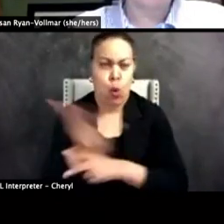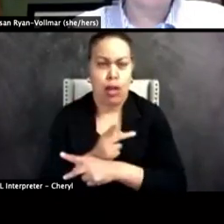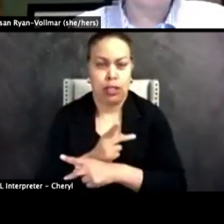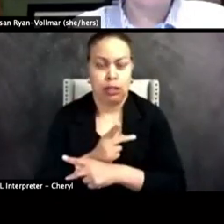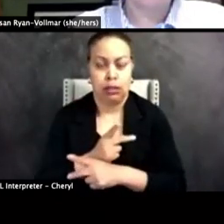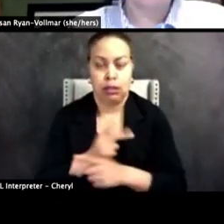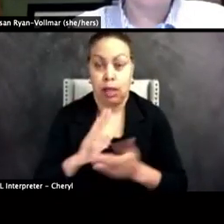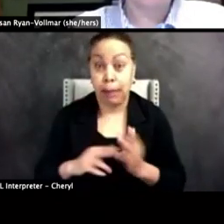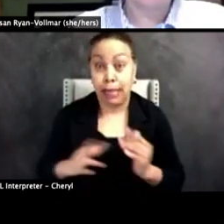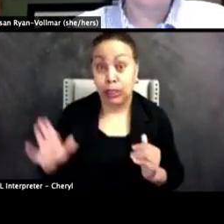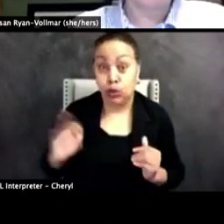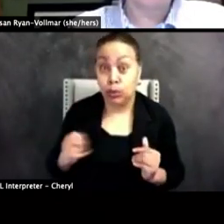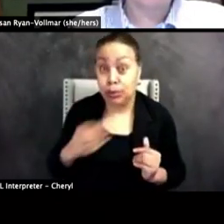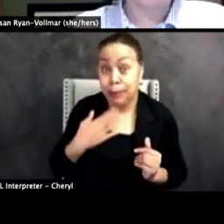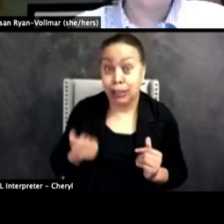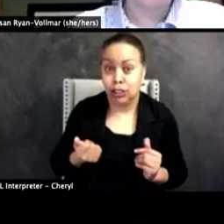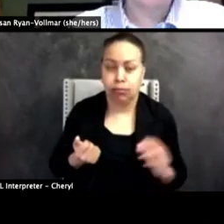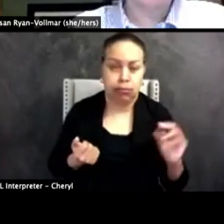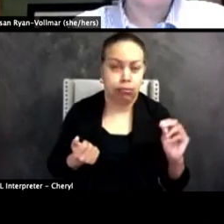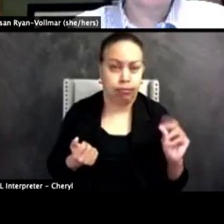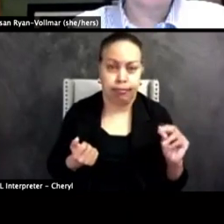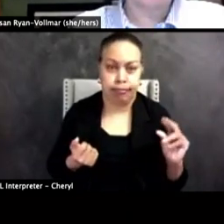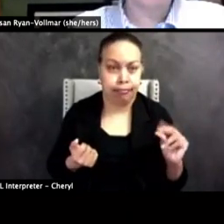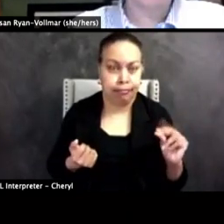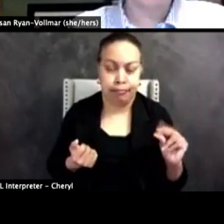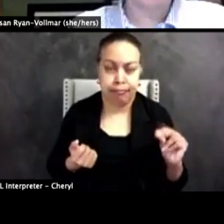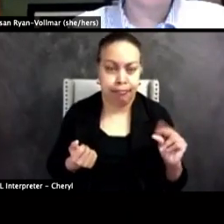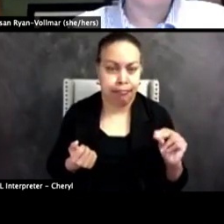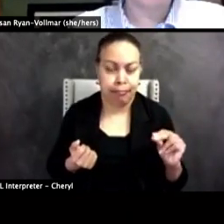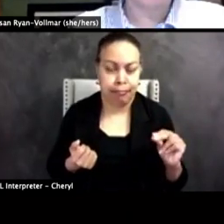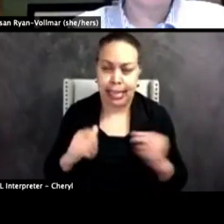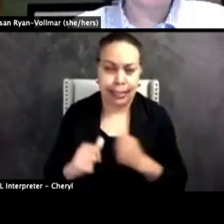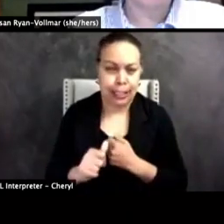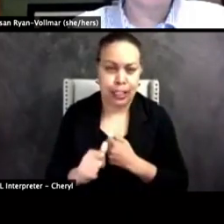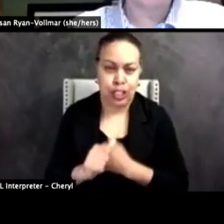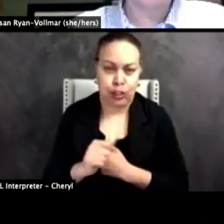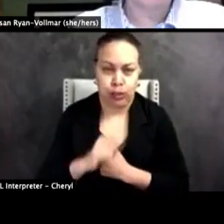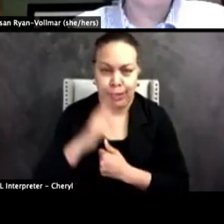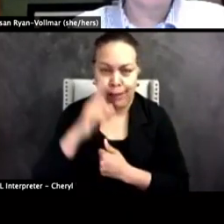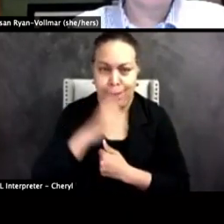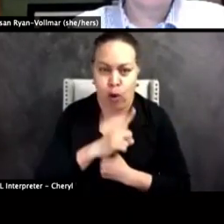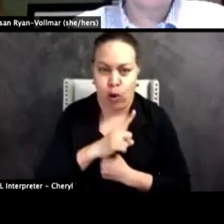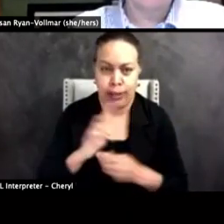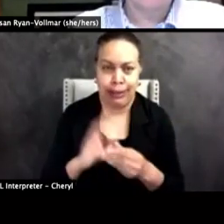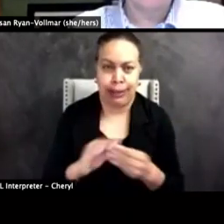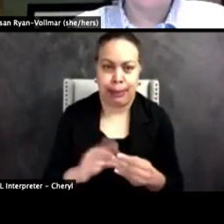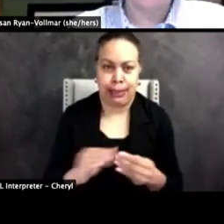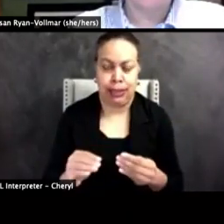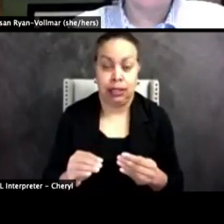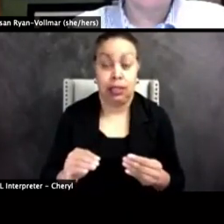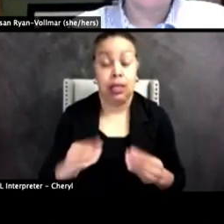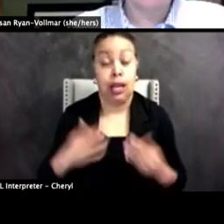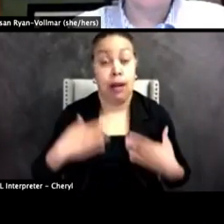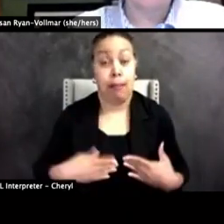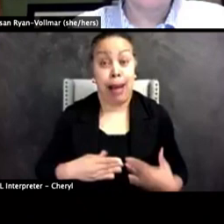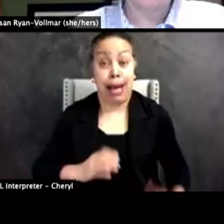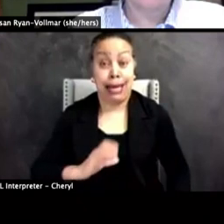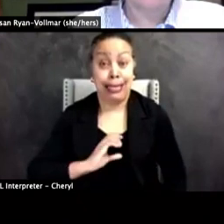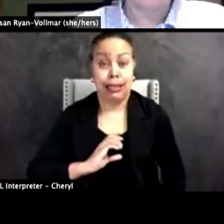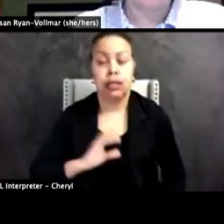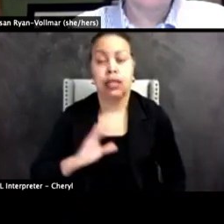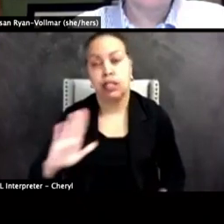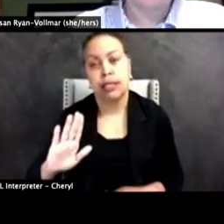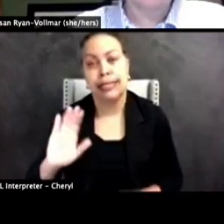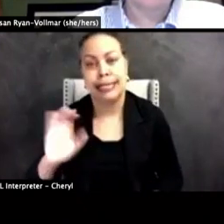implies that it used to be better, which I think is a very dangerous and false premise. I think body cameras, like this is the body